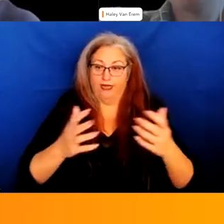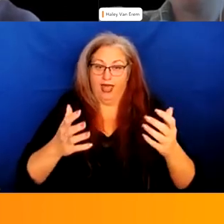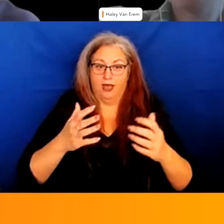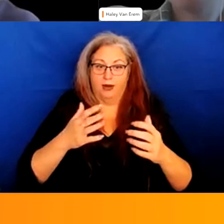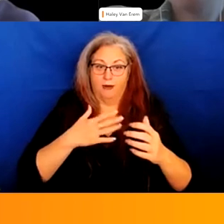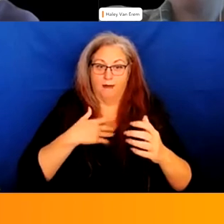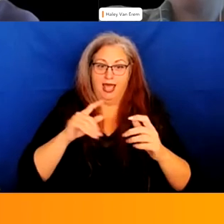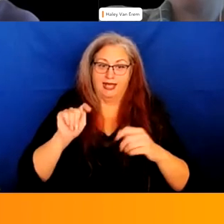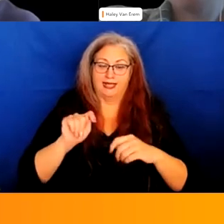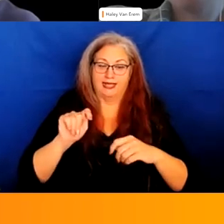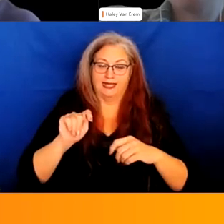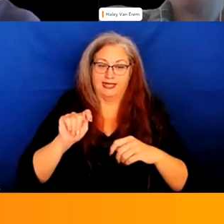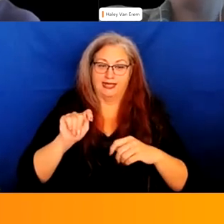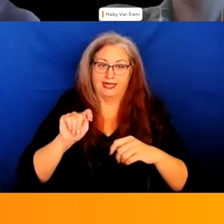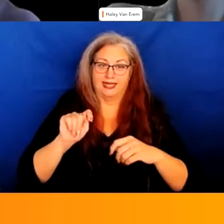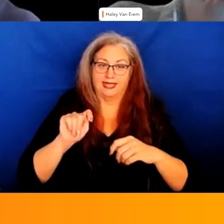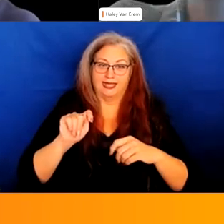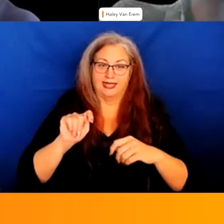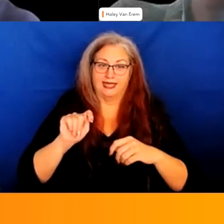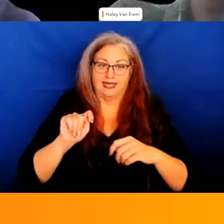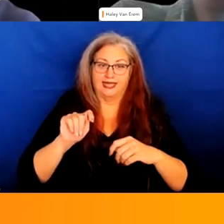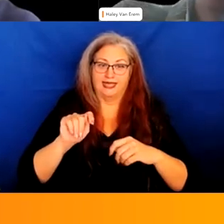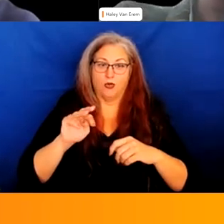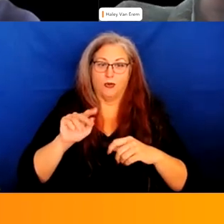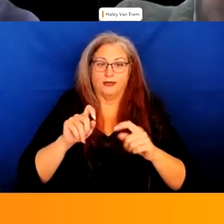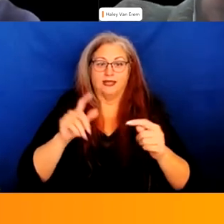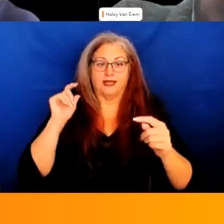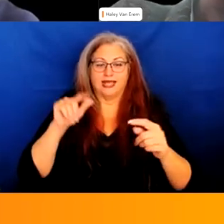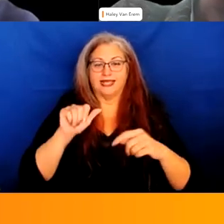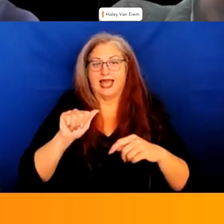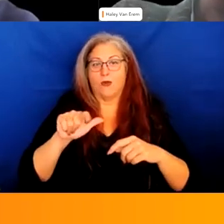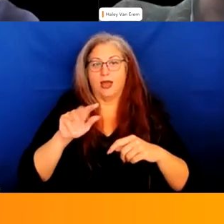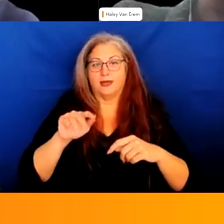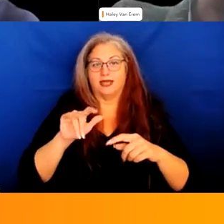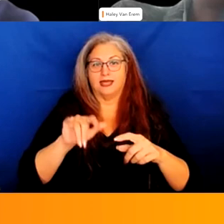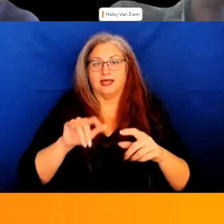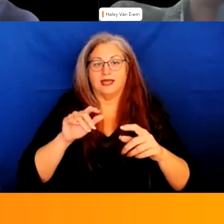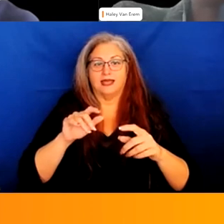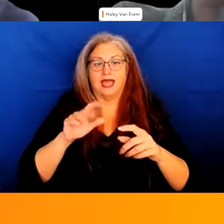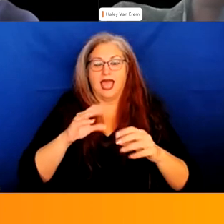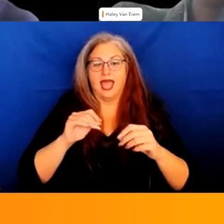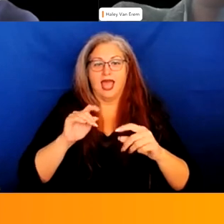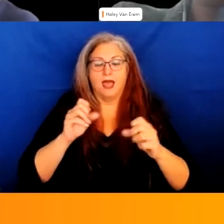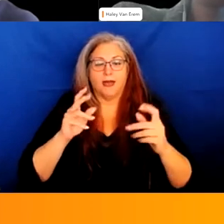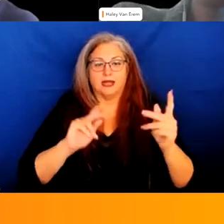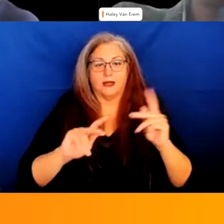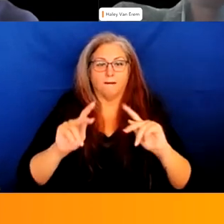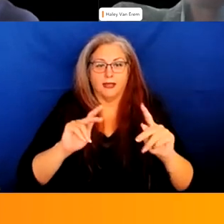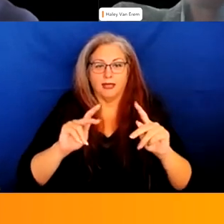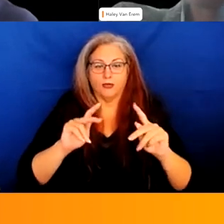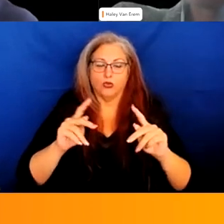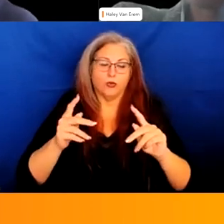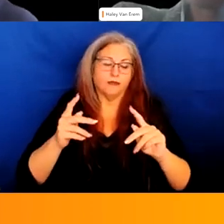team mobile team behind me which is the aylp members and uh various people have come and gone over the